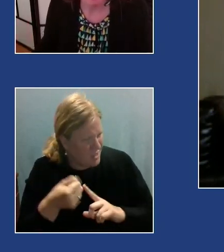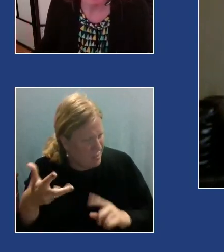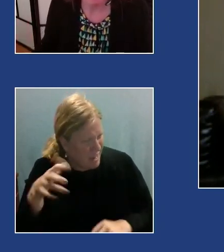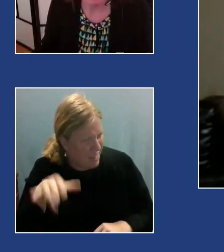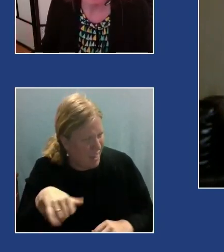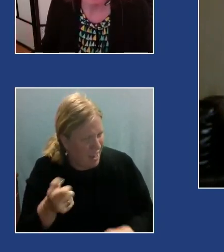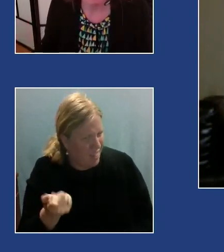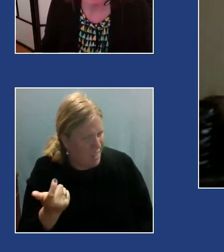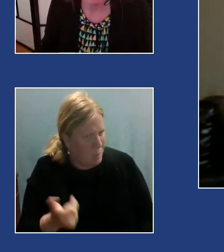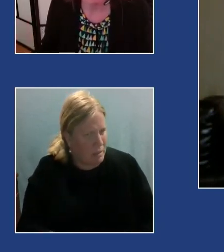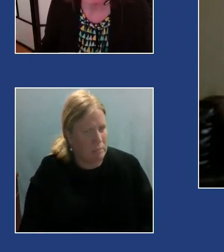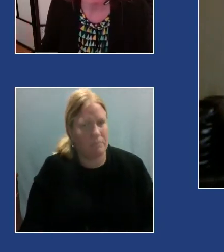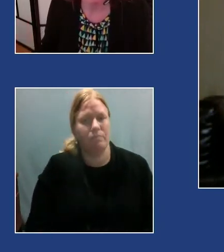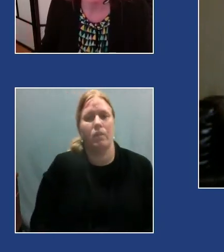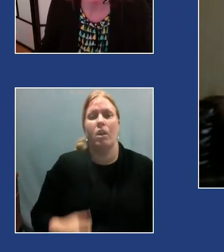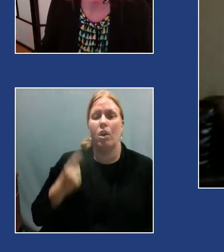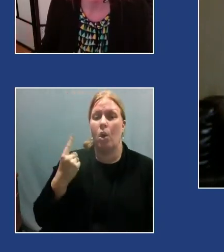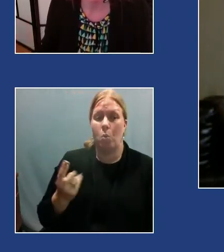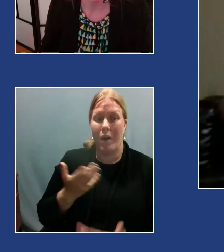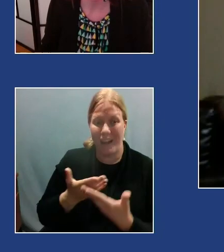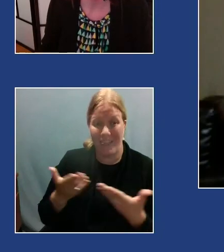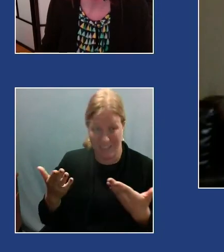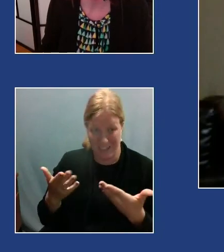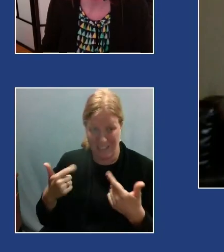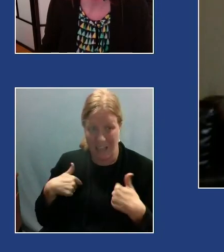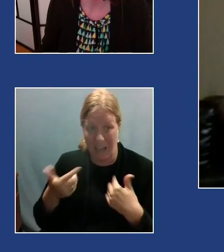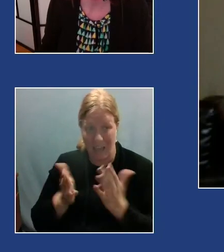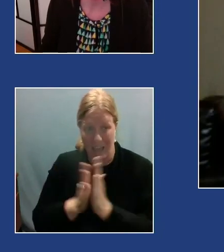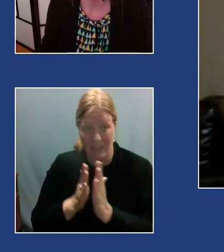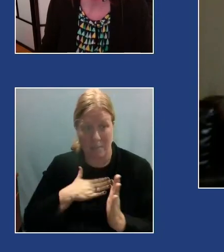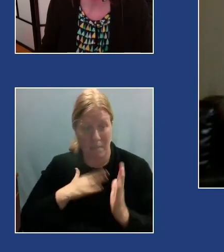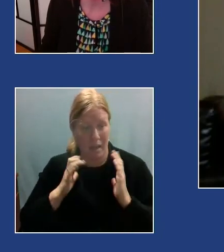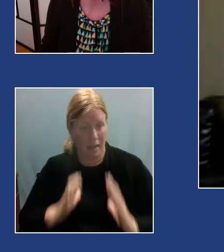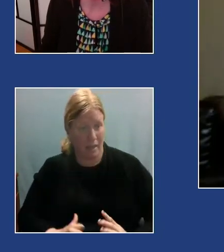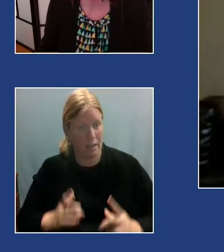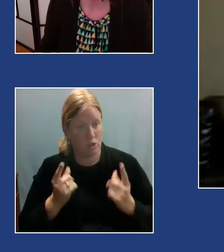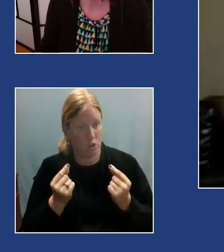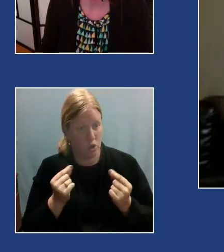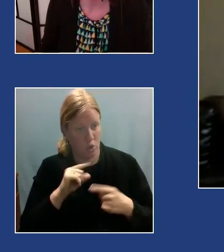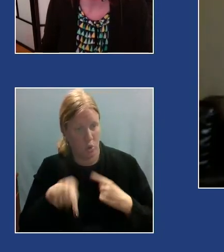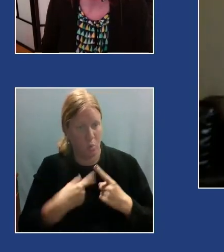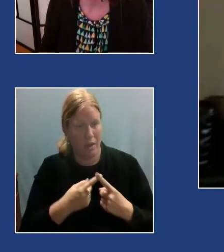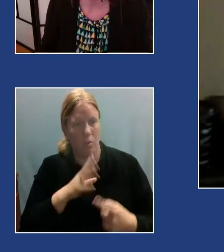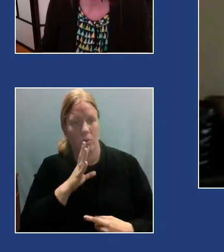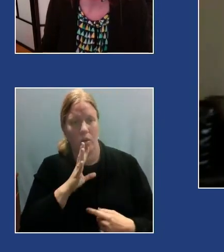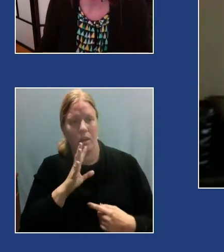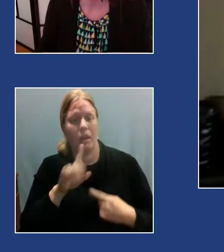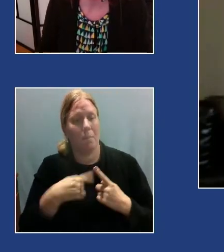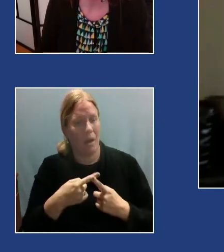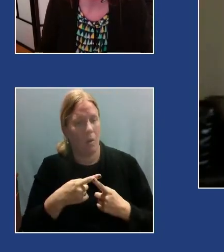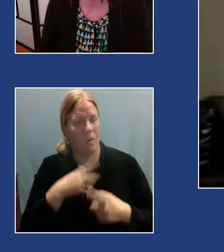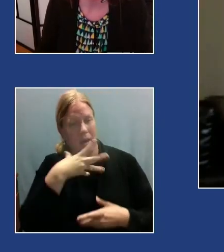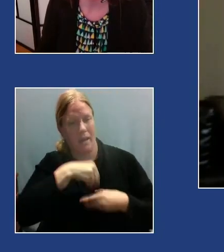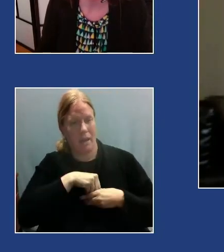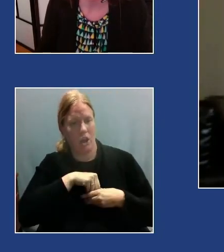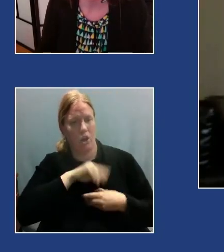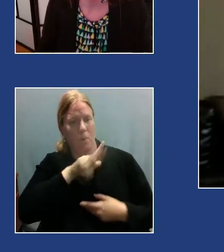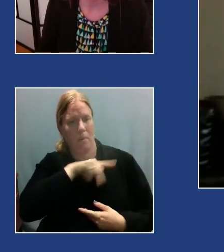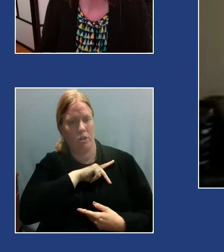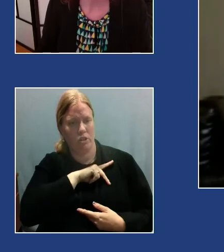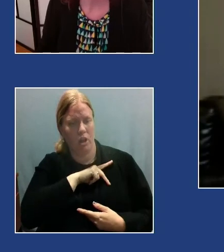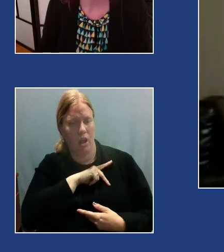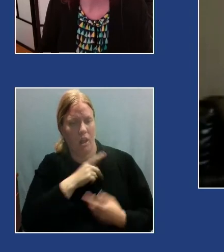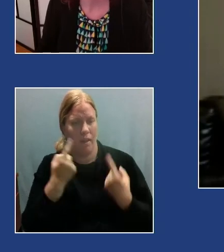Yeah. So one of the things that I ask my clients to do when we're talking about interpersonal effectiveness are, what are the rules in your family?